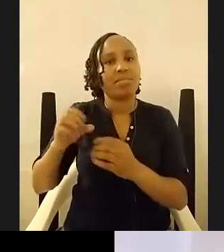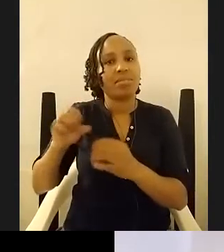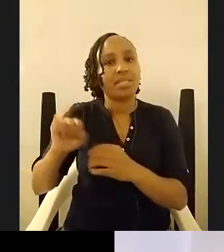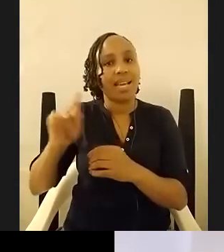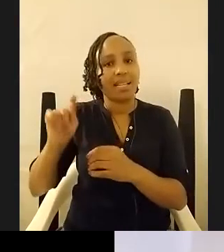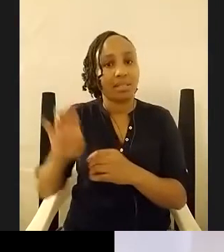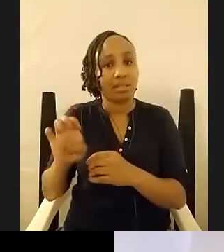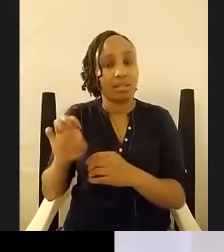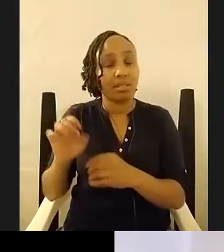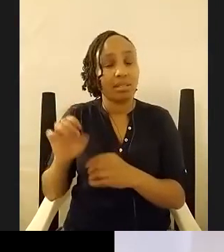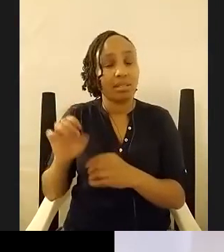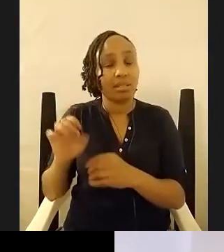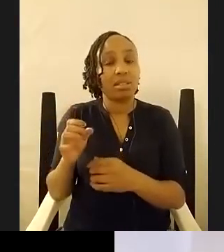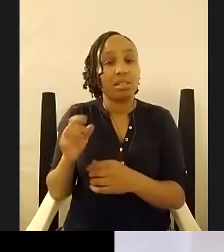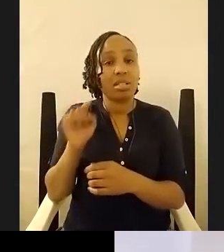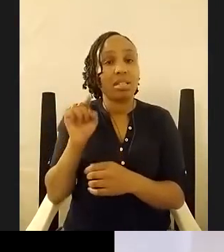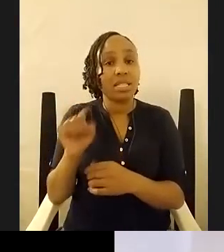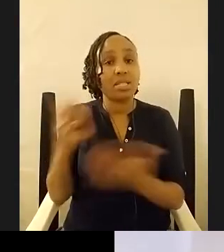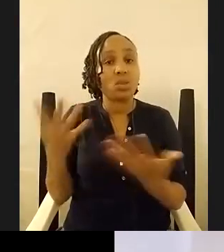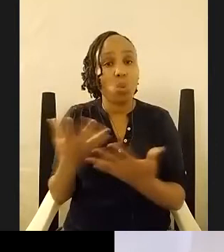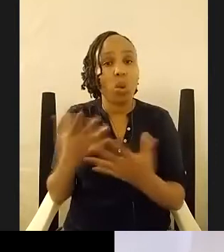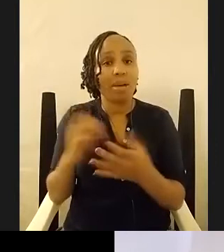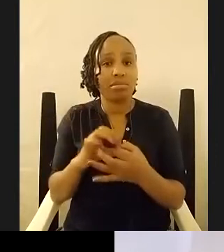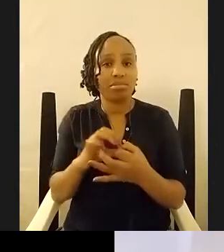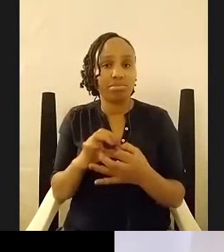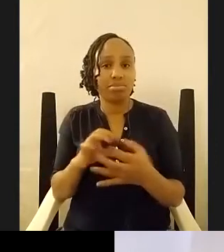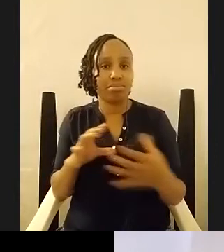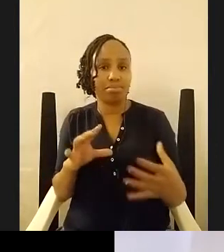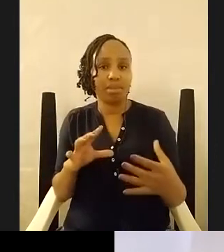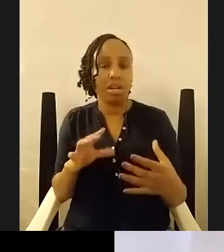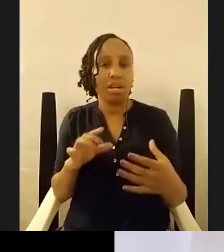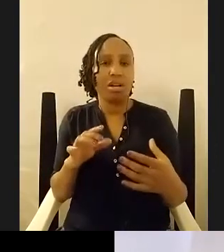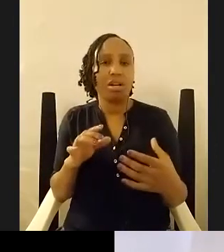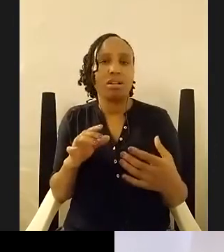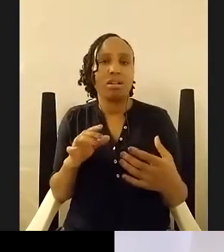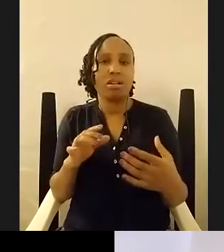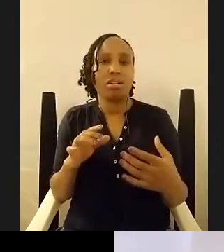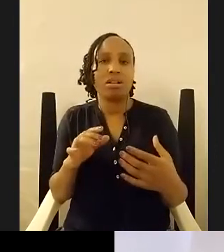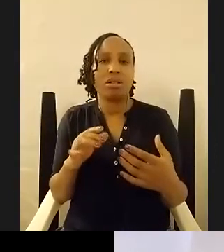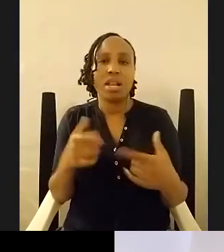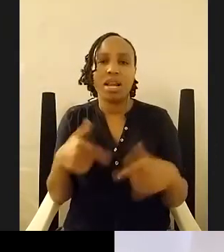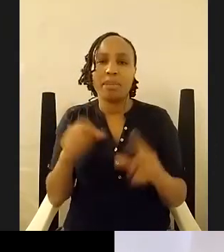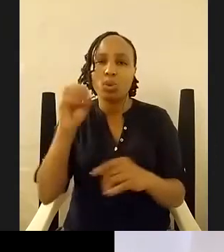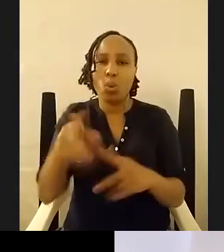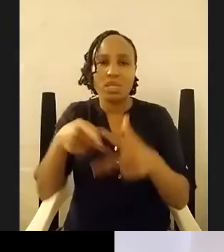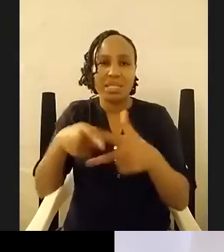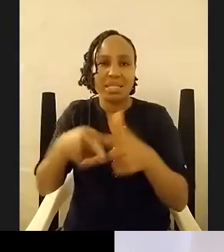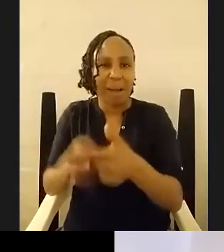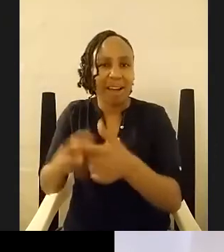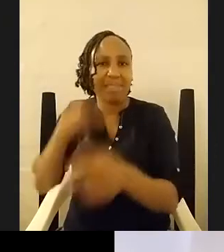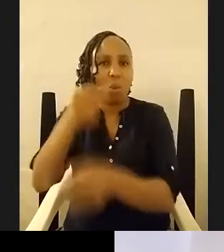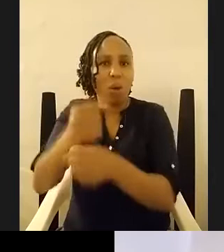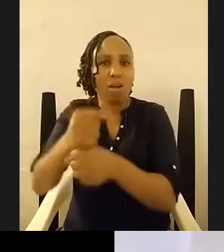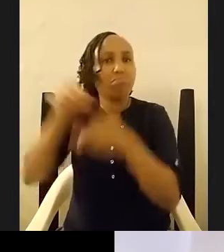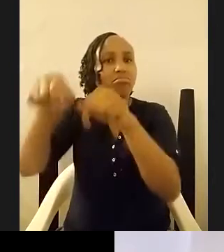defamiliarization comes where i was like let me throw a spanner in the works and find out how if someone who was